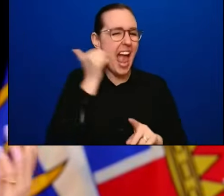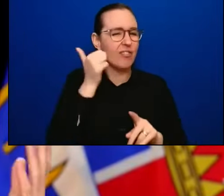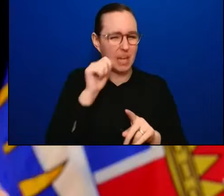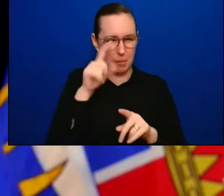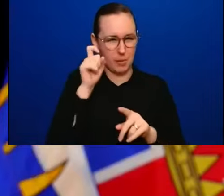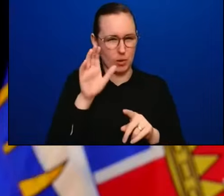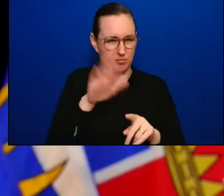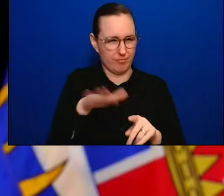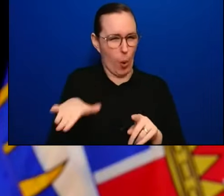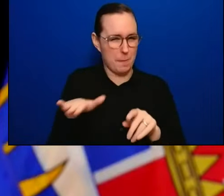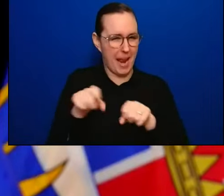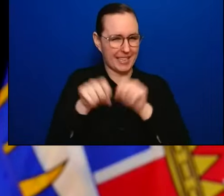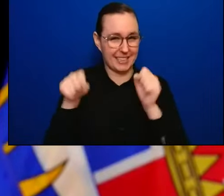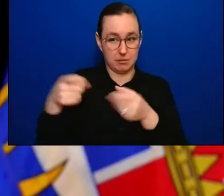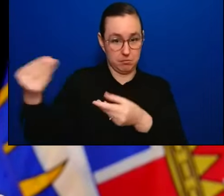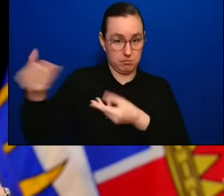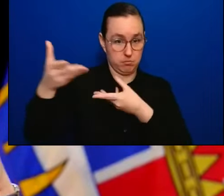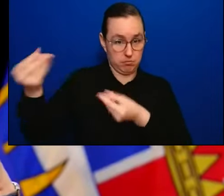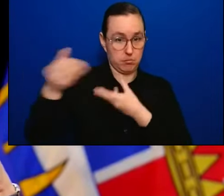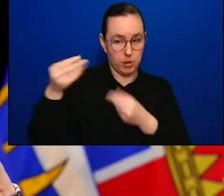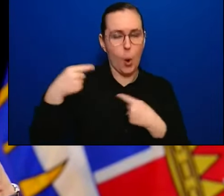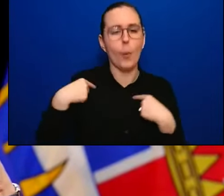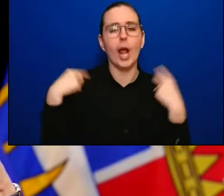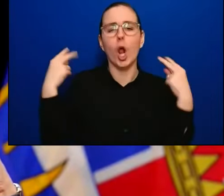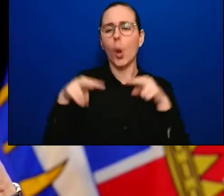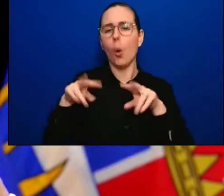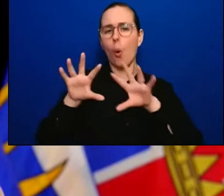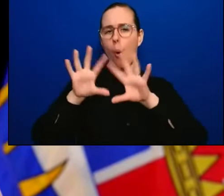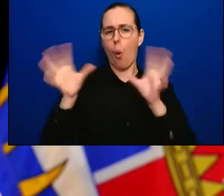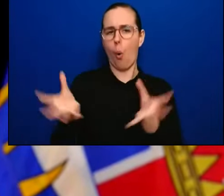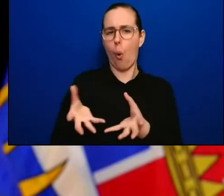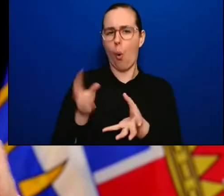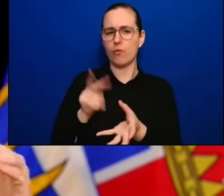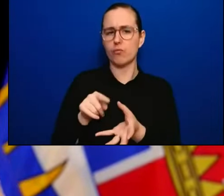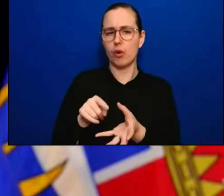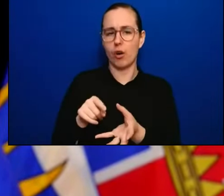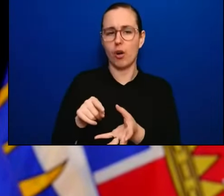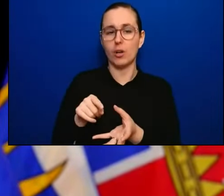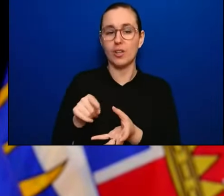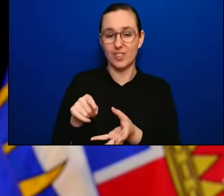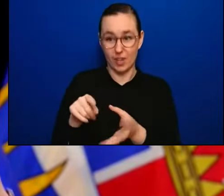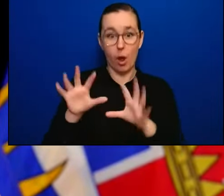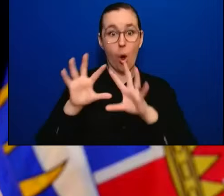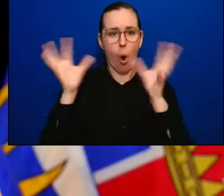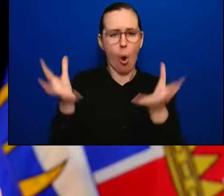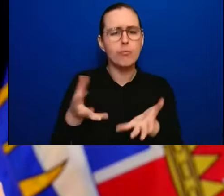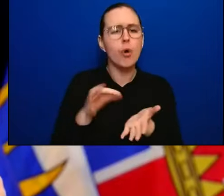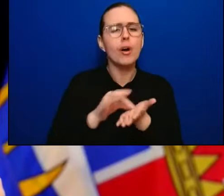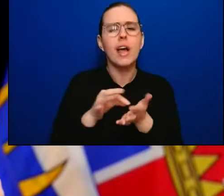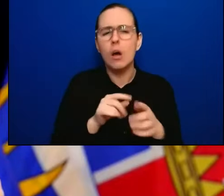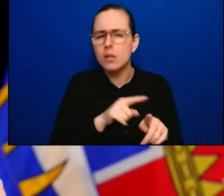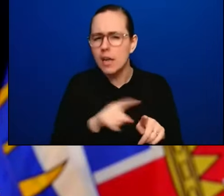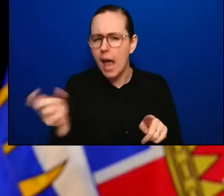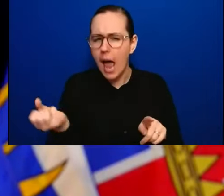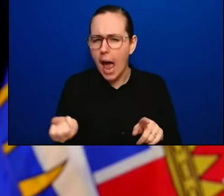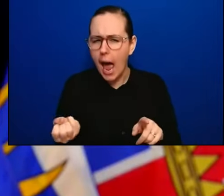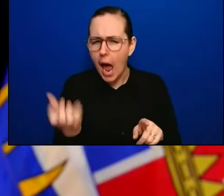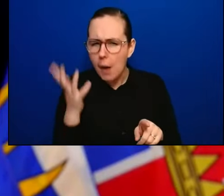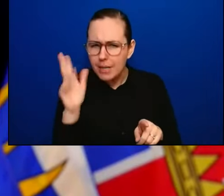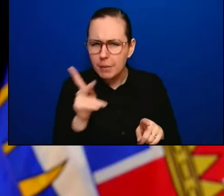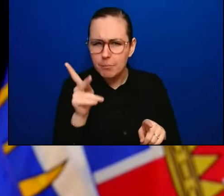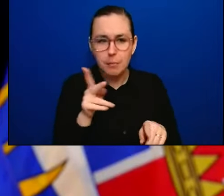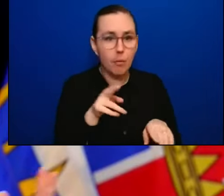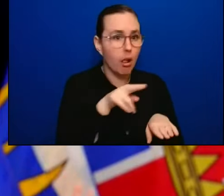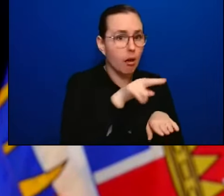We talk about those sometimes. What's the overall census in ICU? How many people are there in hospital overall?